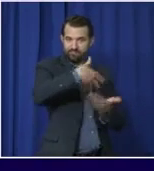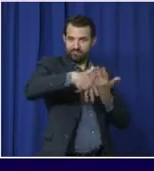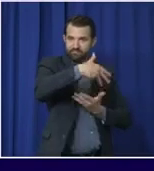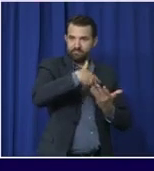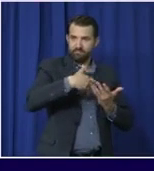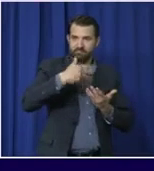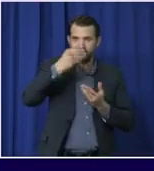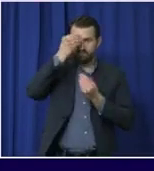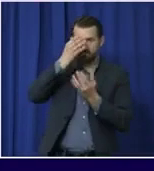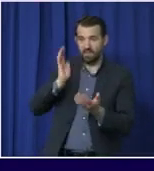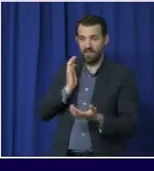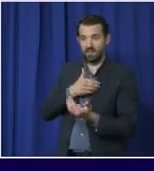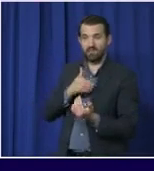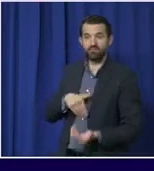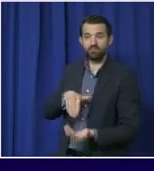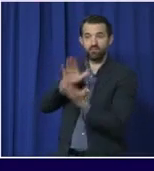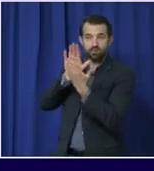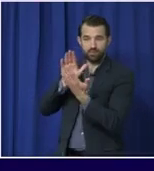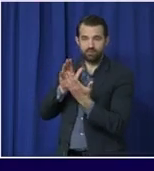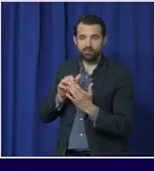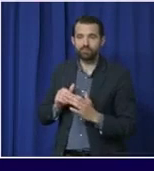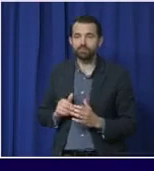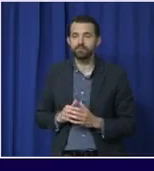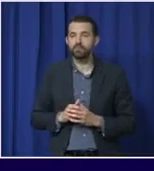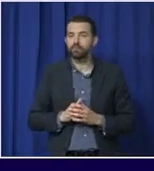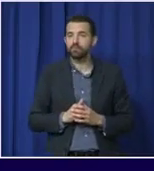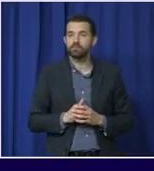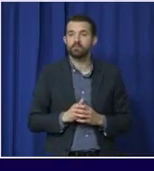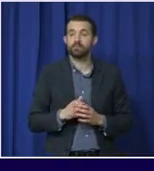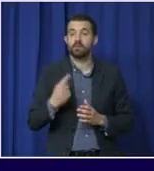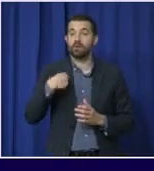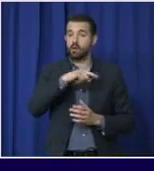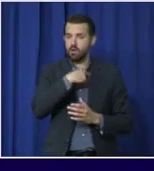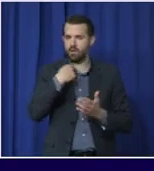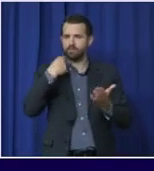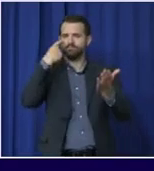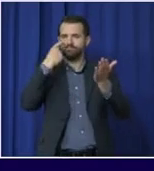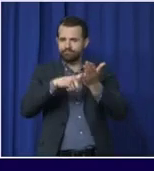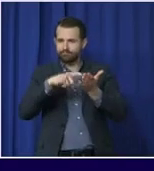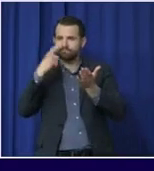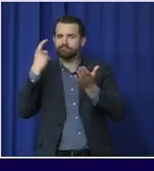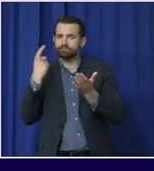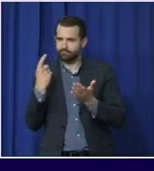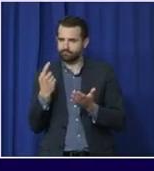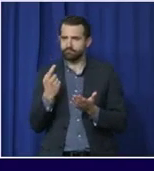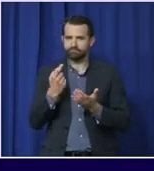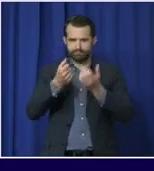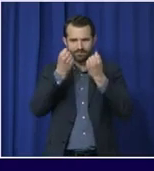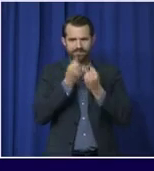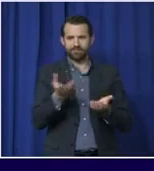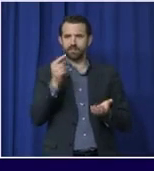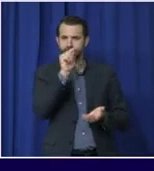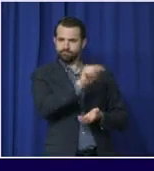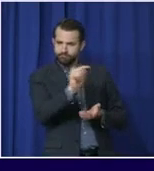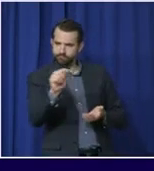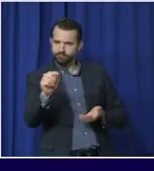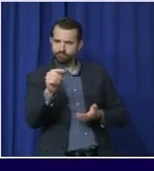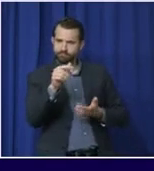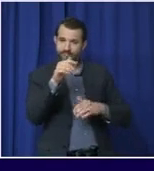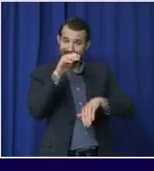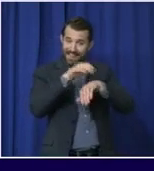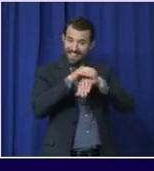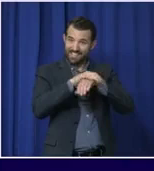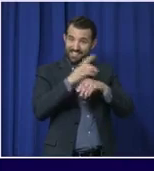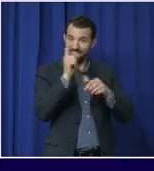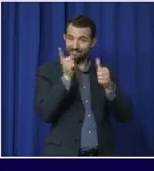course in recognition that there may be individuals for whom English is not the first language. We're trying to make sure that we've got